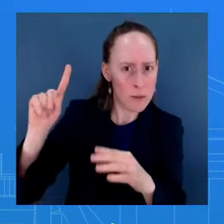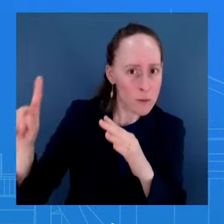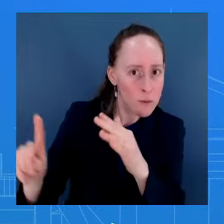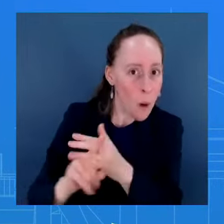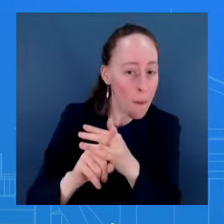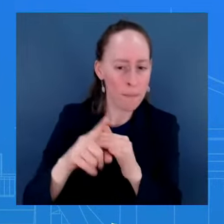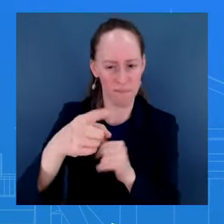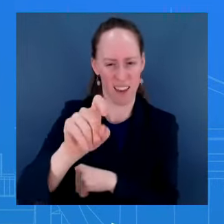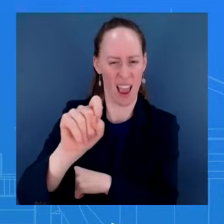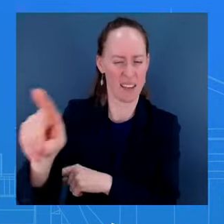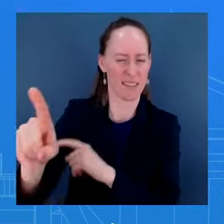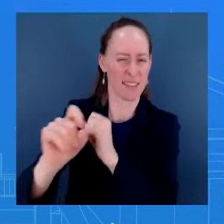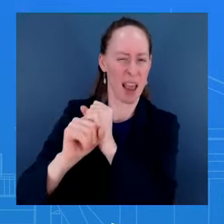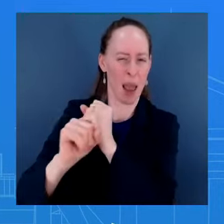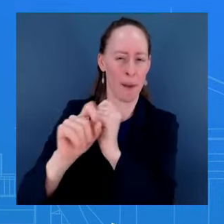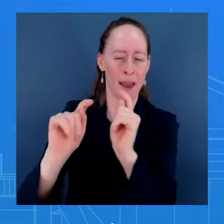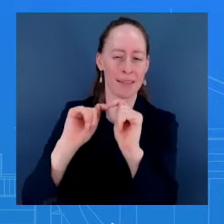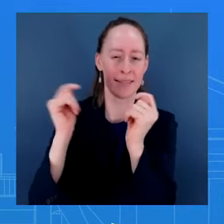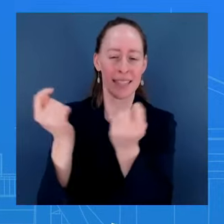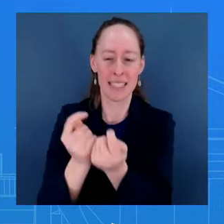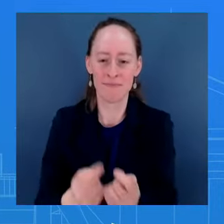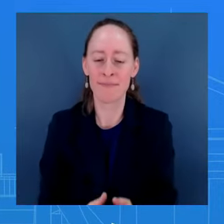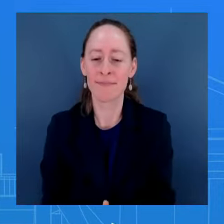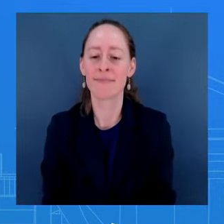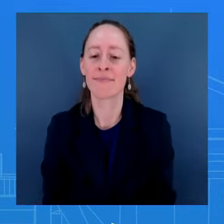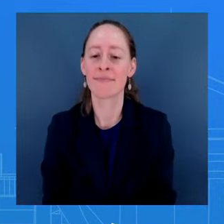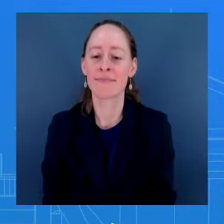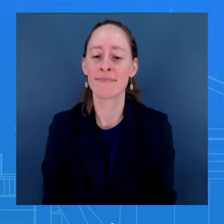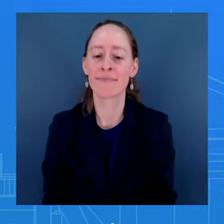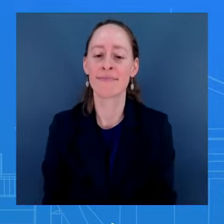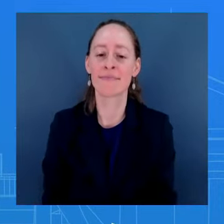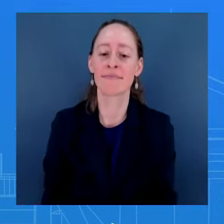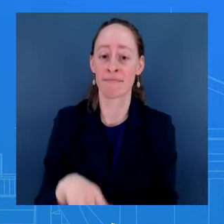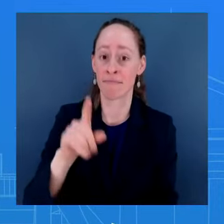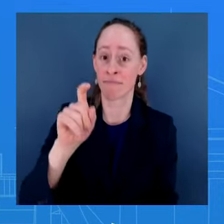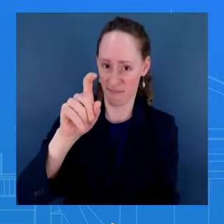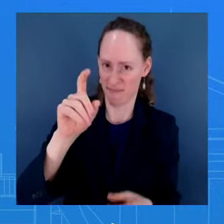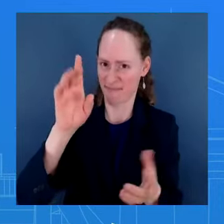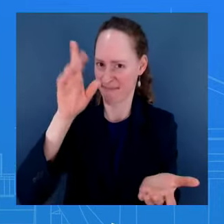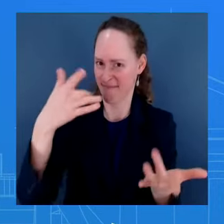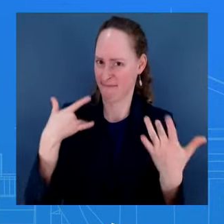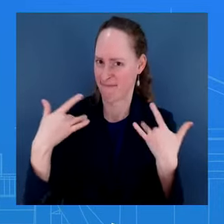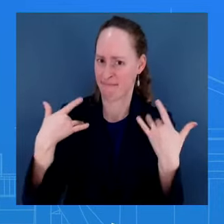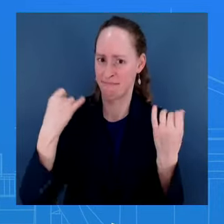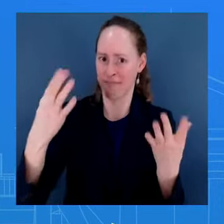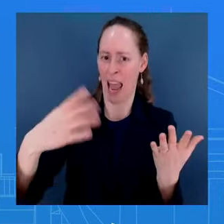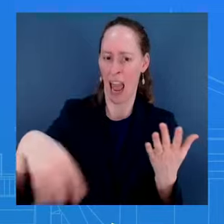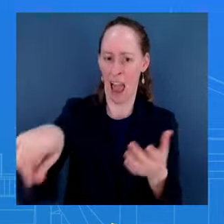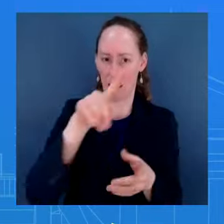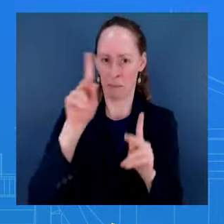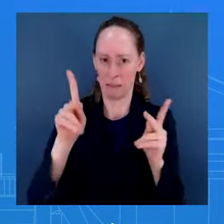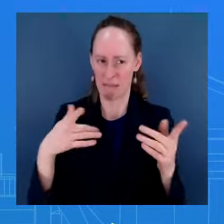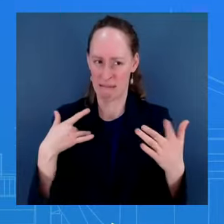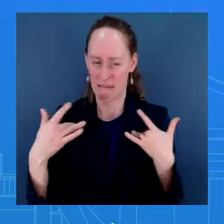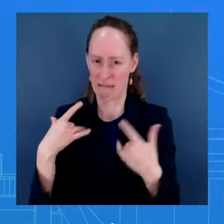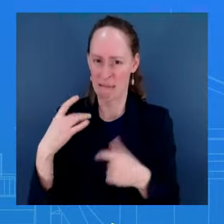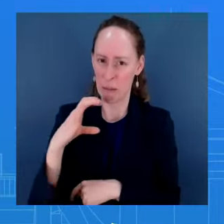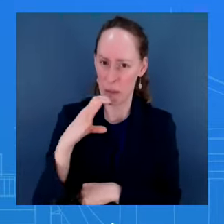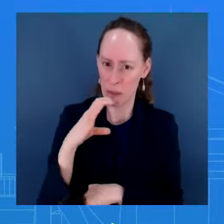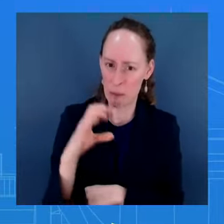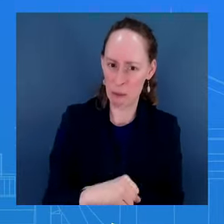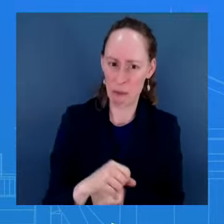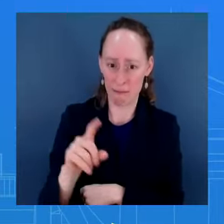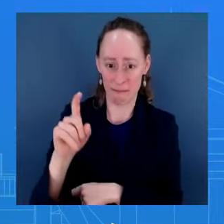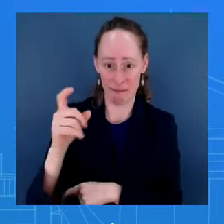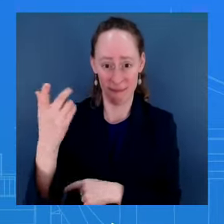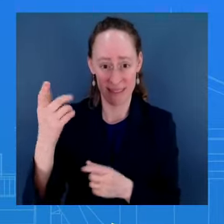you think that it is going to quiet concerns about the president's age and acuity if he decides not to debate? What